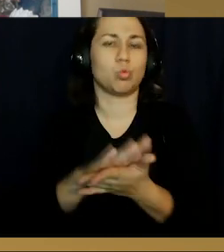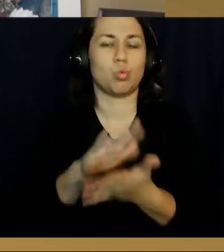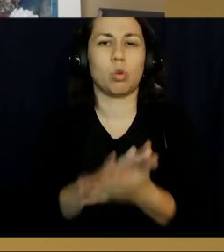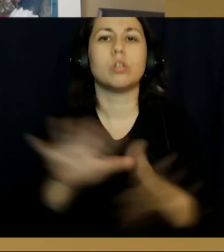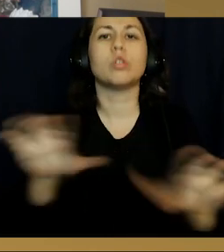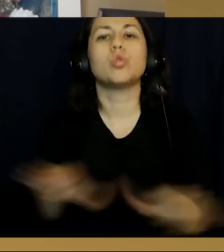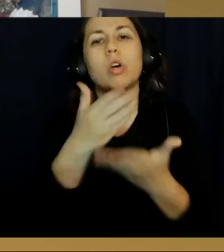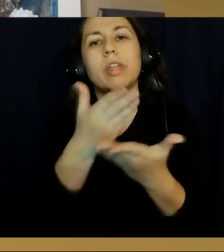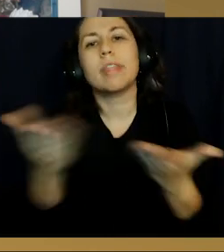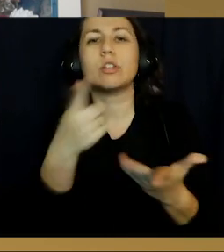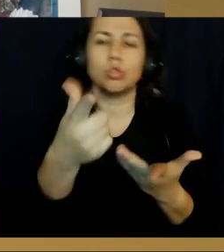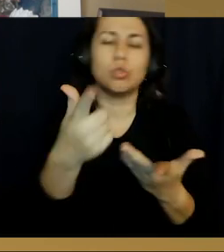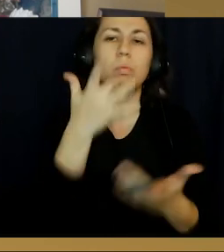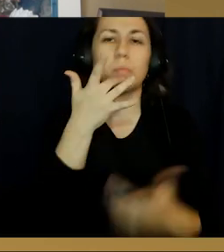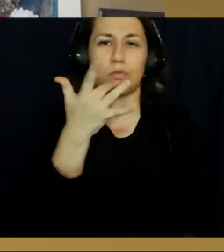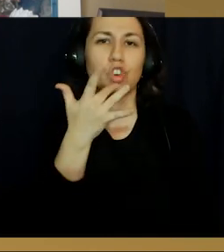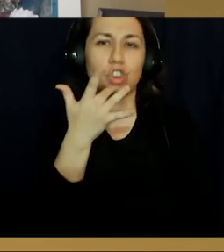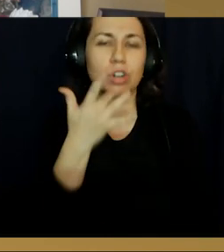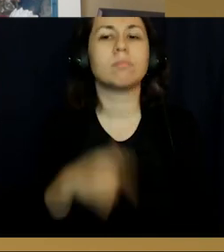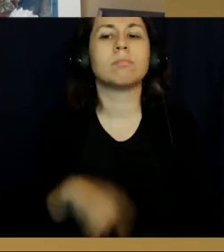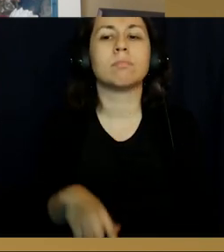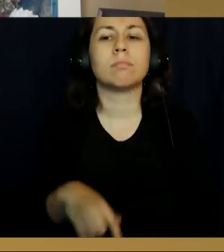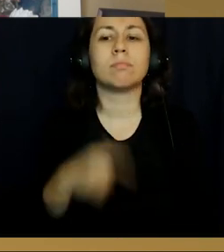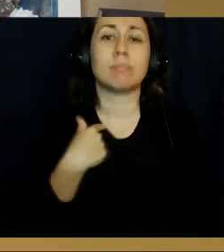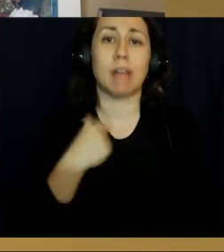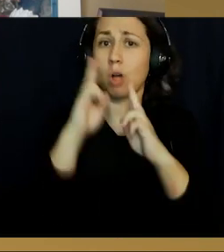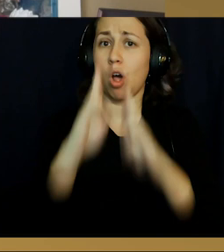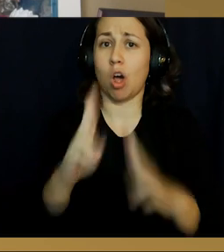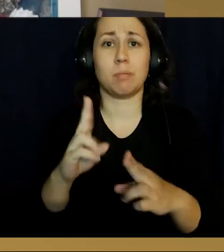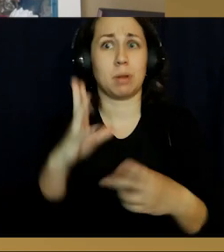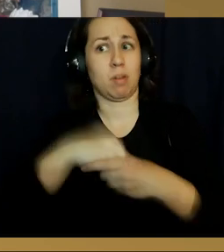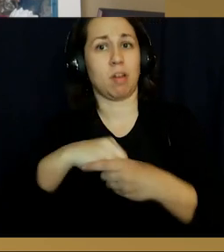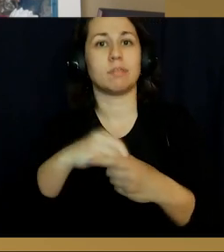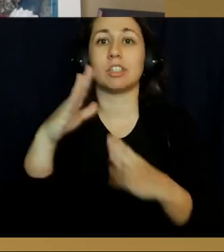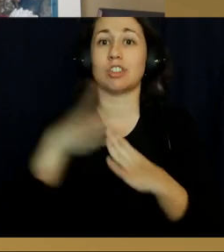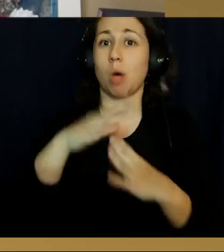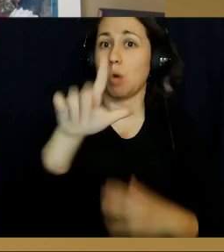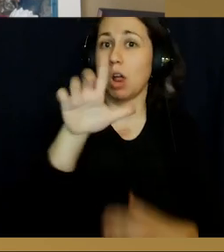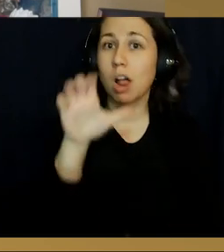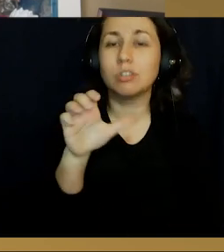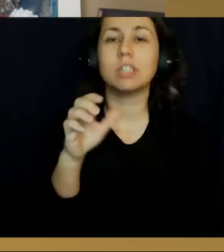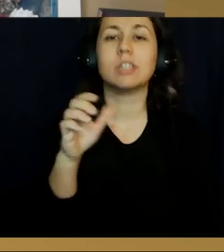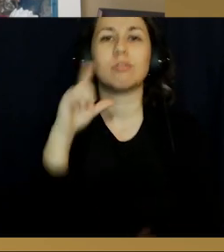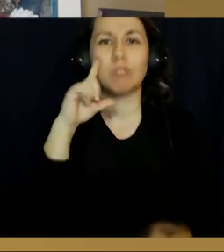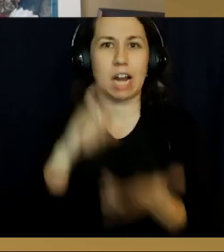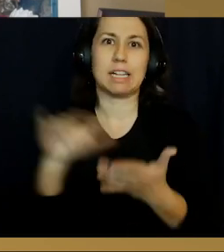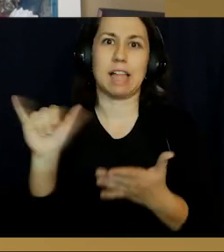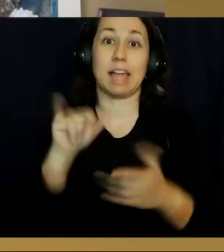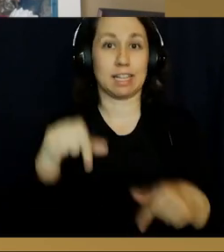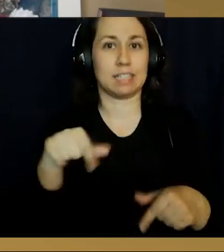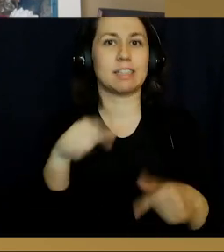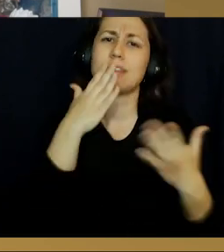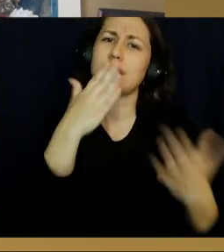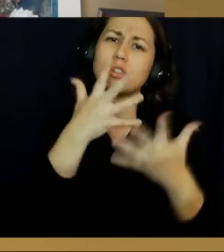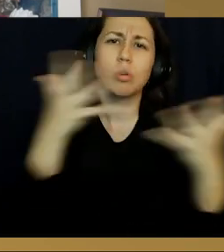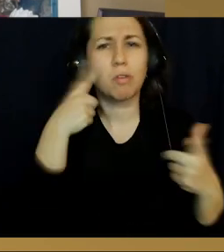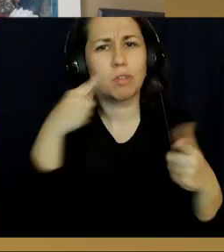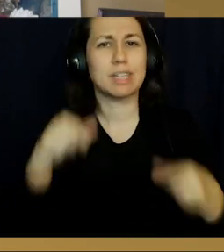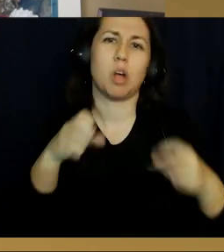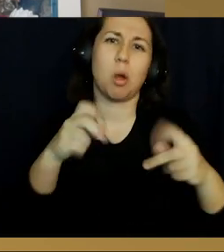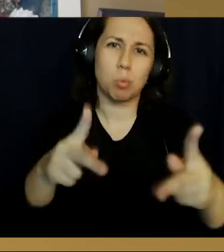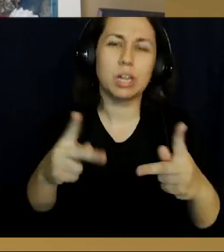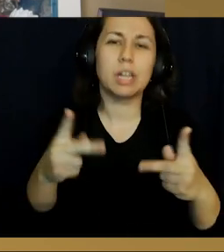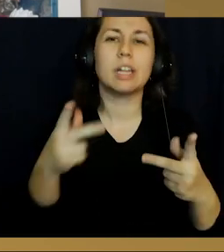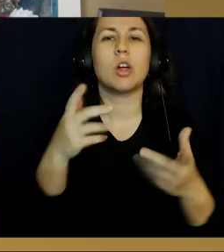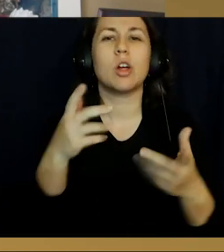think it's important to have a break from everything school related and just to do things that you personally like to do. It's an honor to be part of these 100 students and